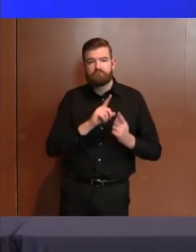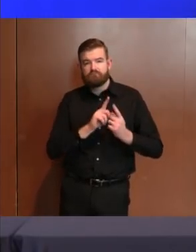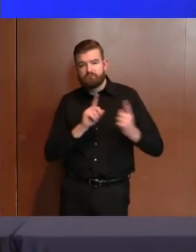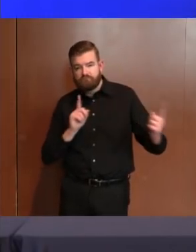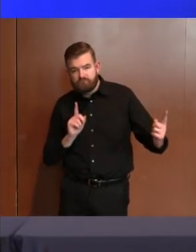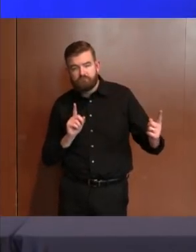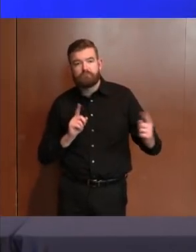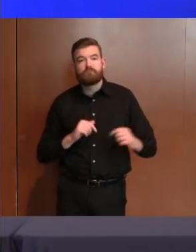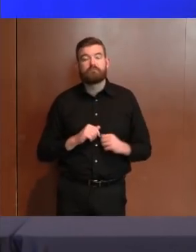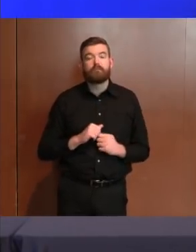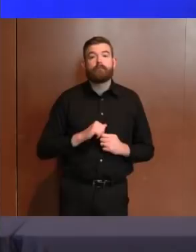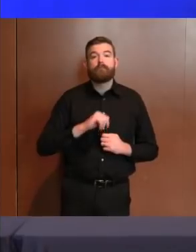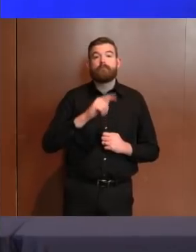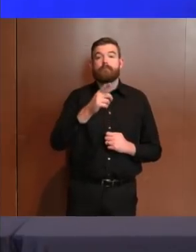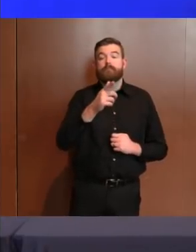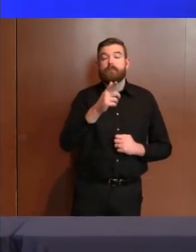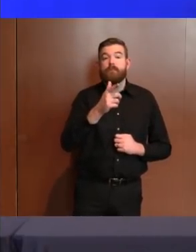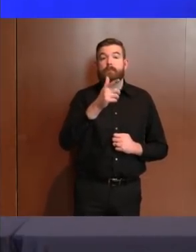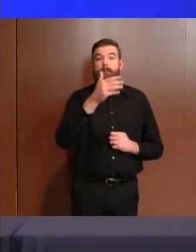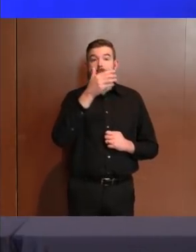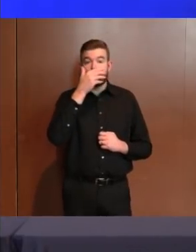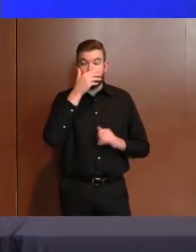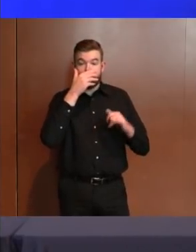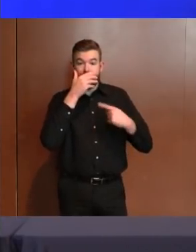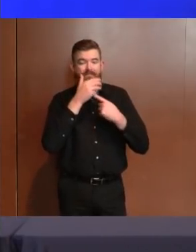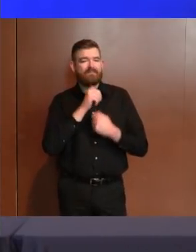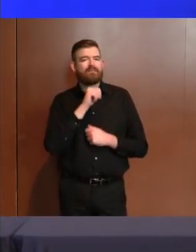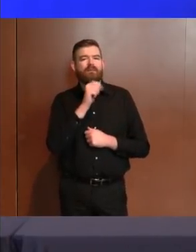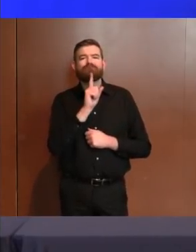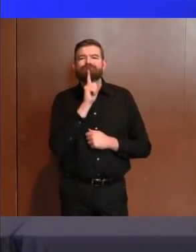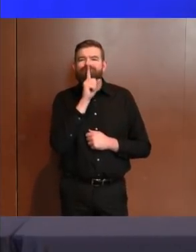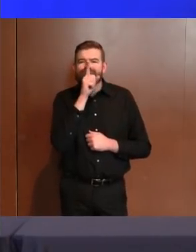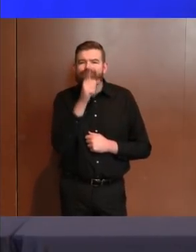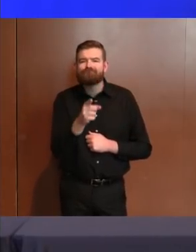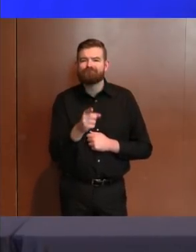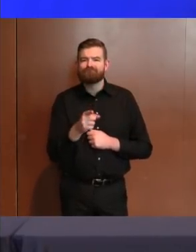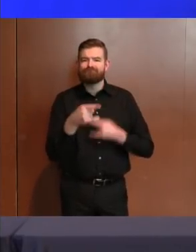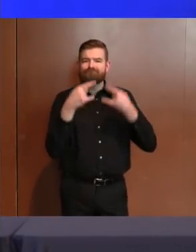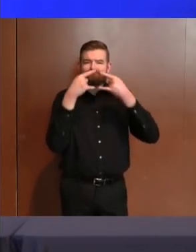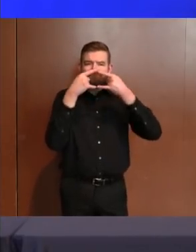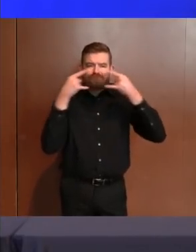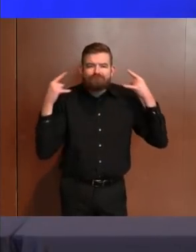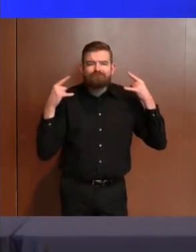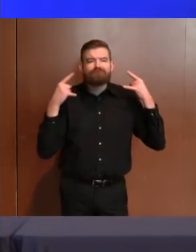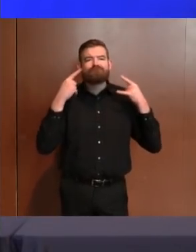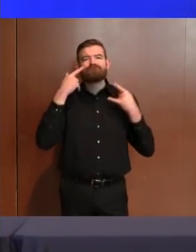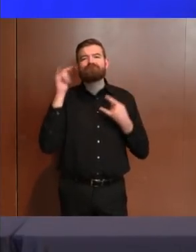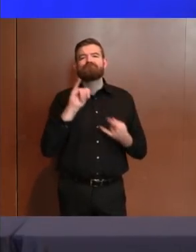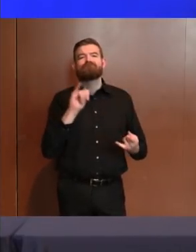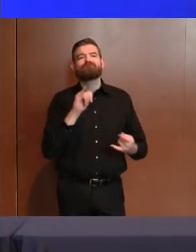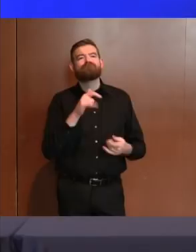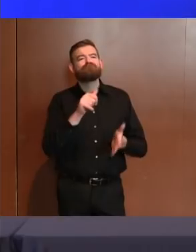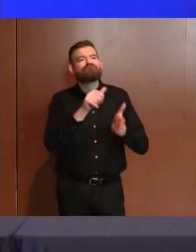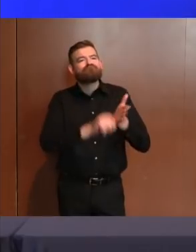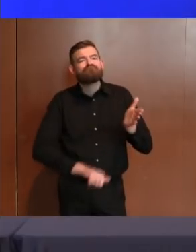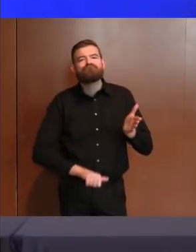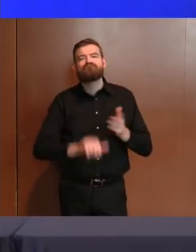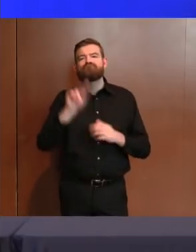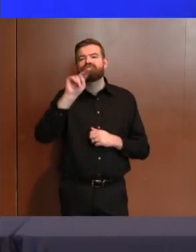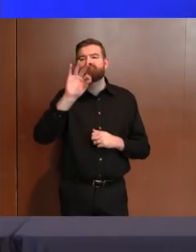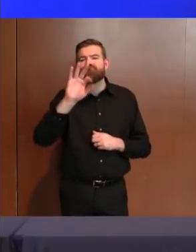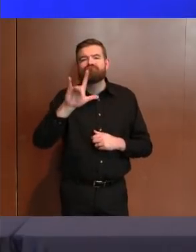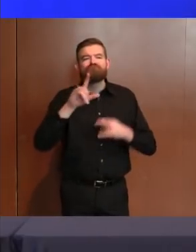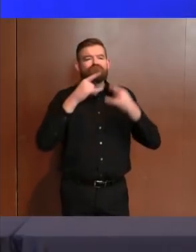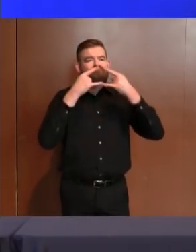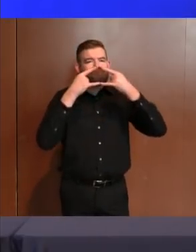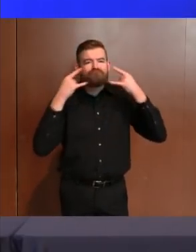is not a face mask necessarily and certainly it isn't a surgical or an N95 and I would just beg people,